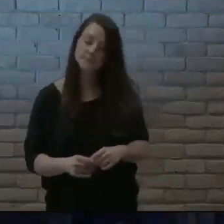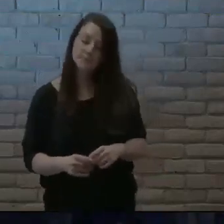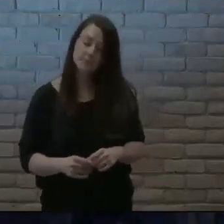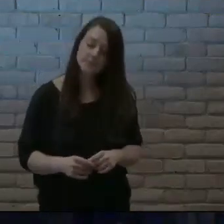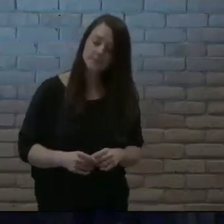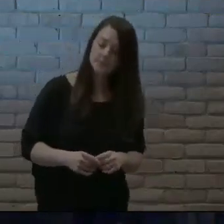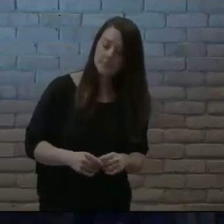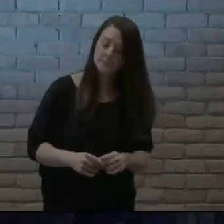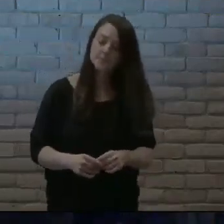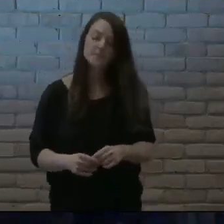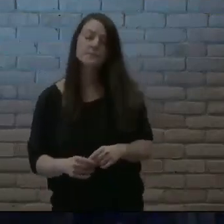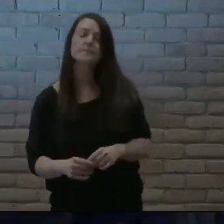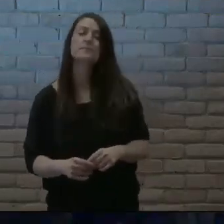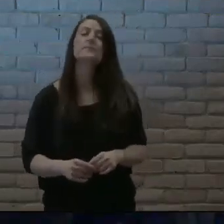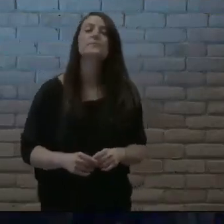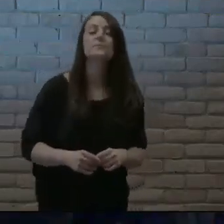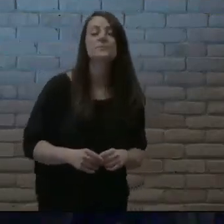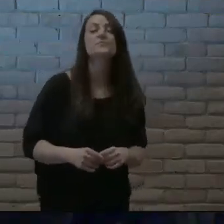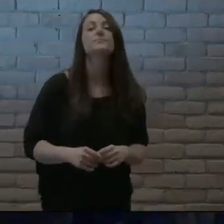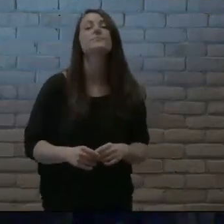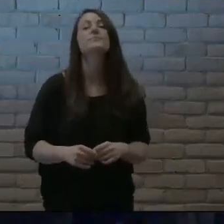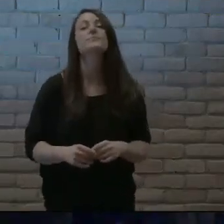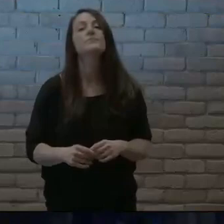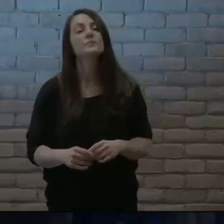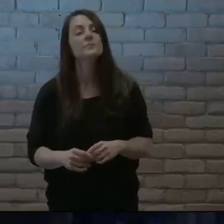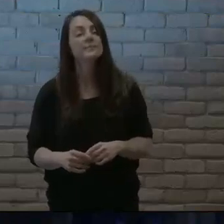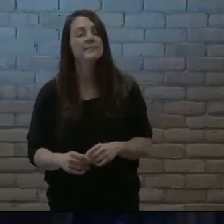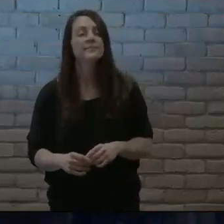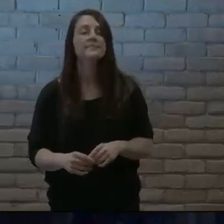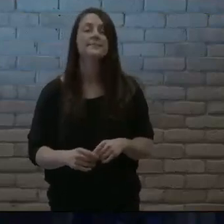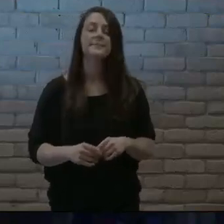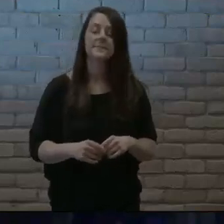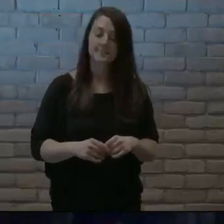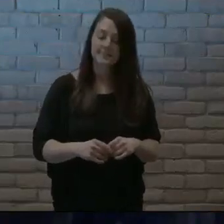I'll see you it again